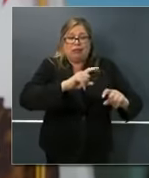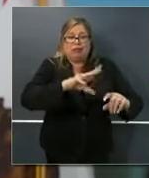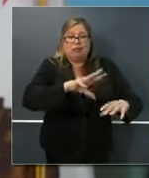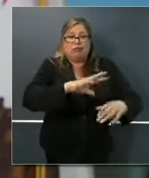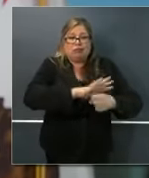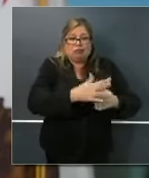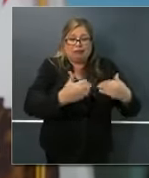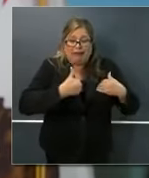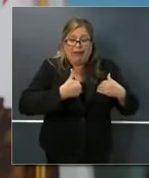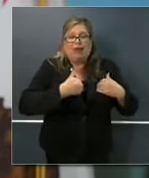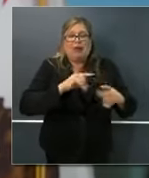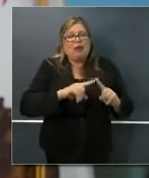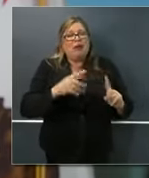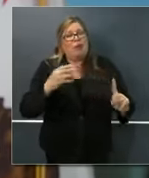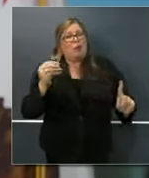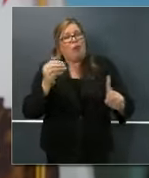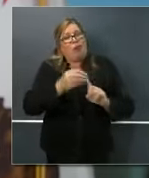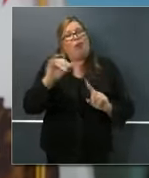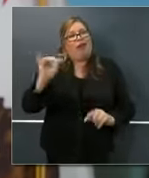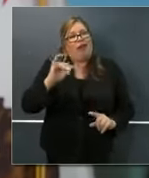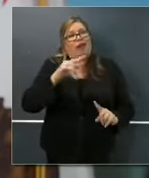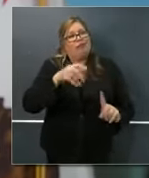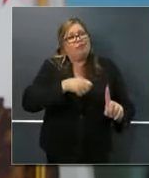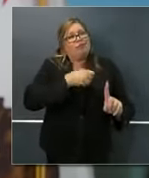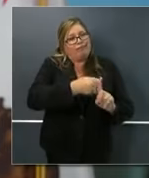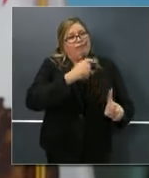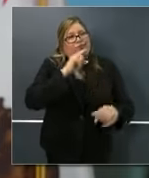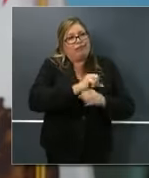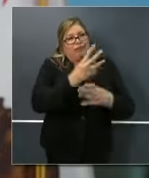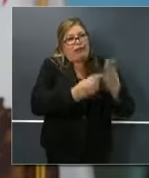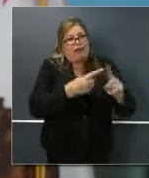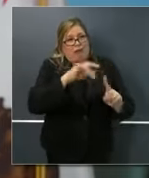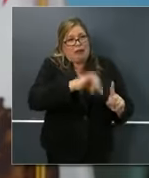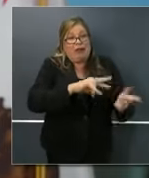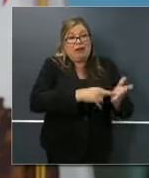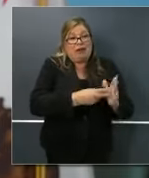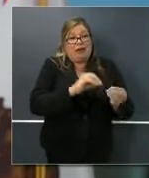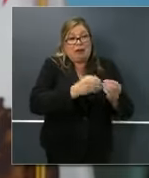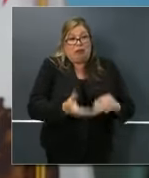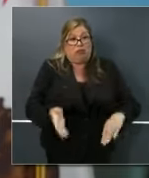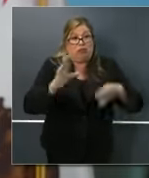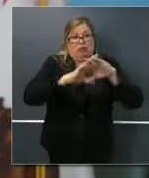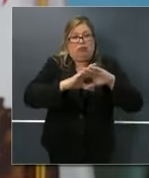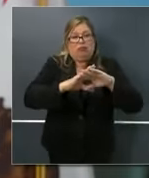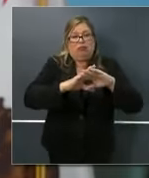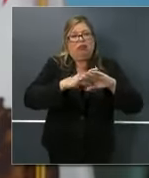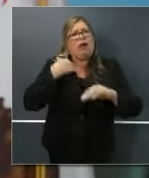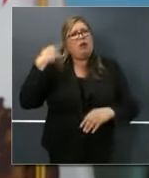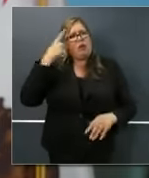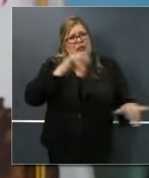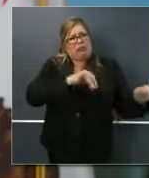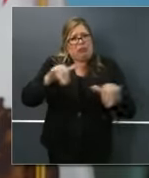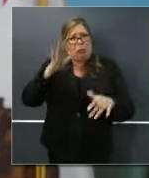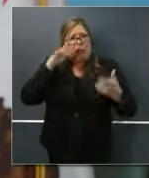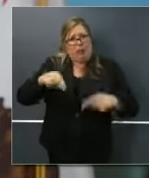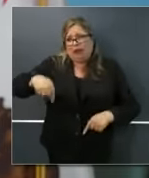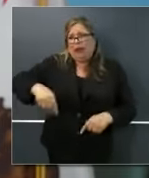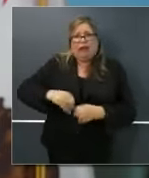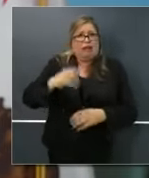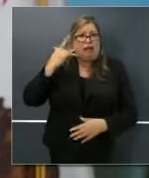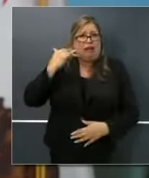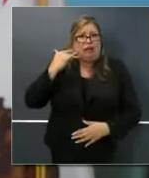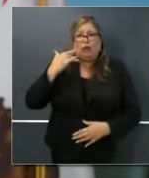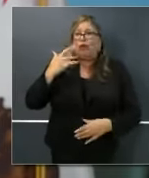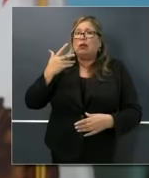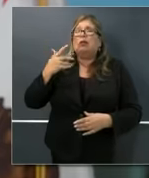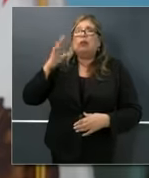anticipated, how you anticipated that might affect the numbers here. No, I'm very thoughtful question. And let me offer you